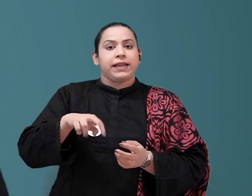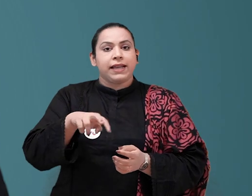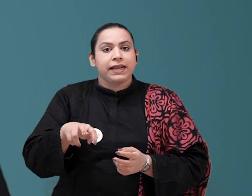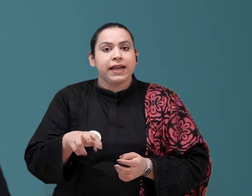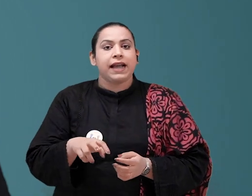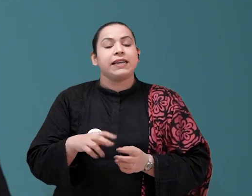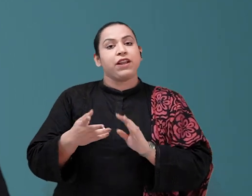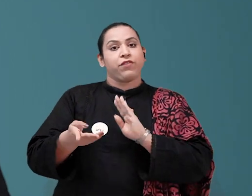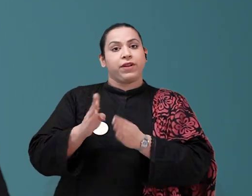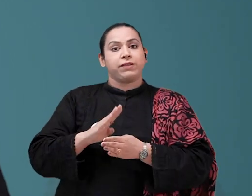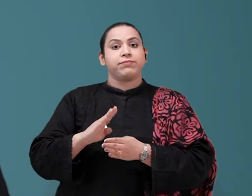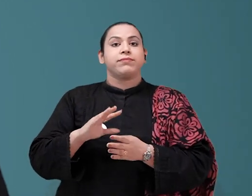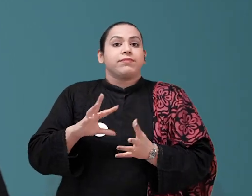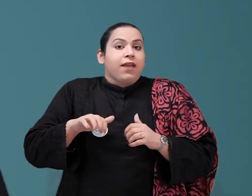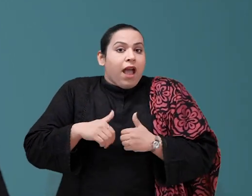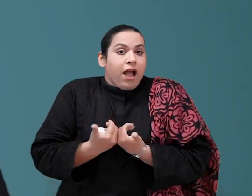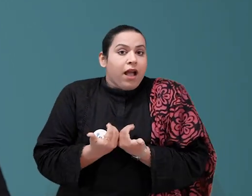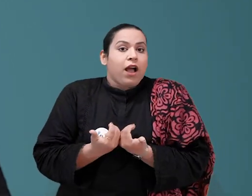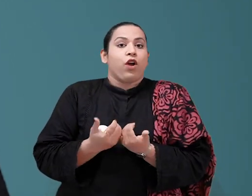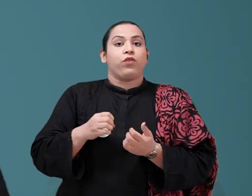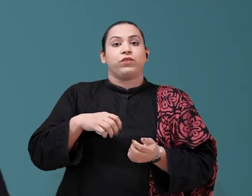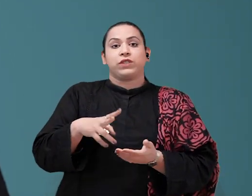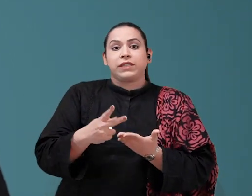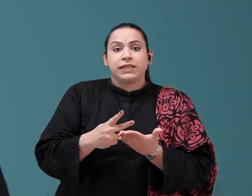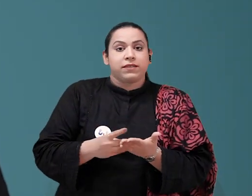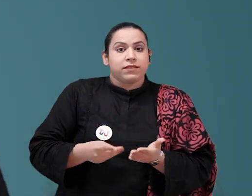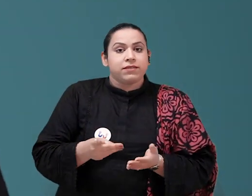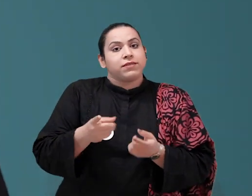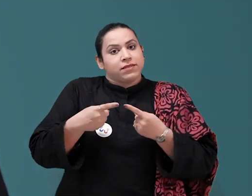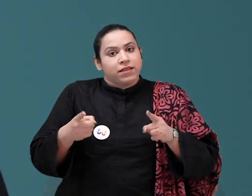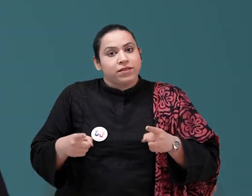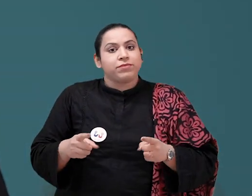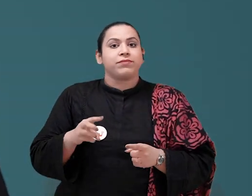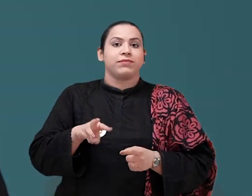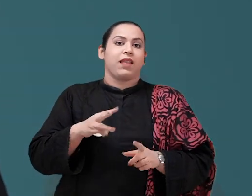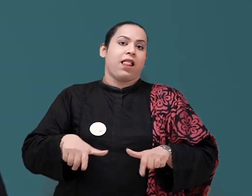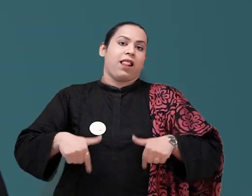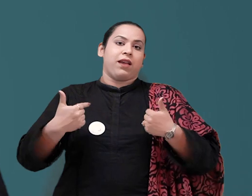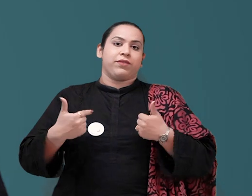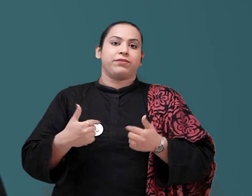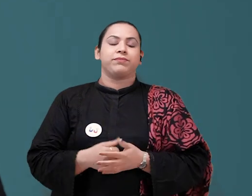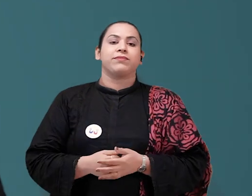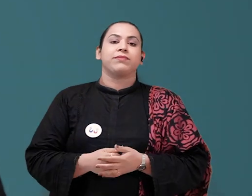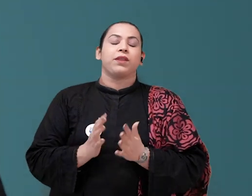strategize different things in our life. So, it helps a lot.